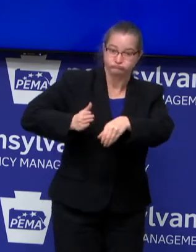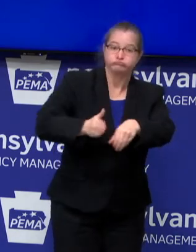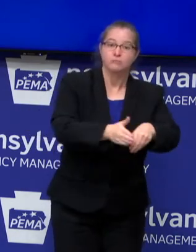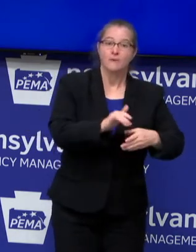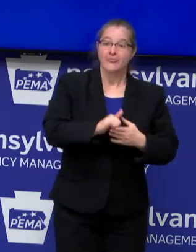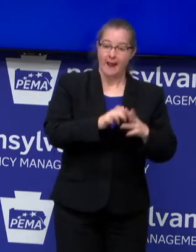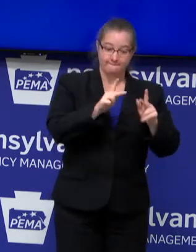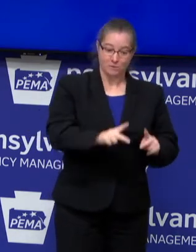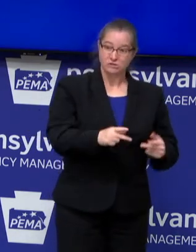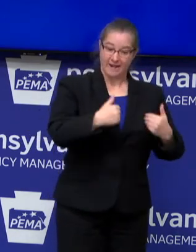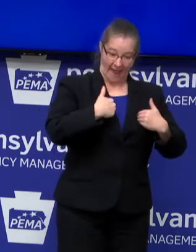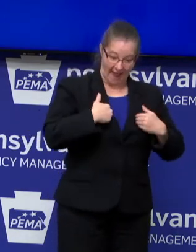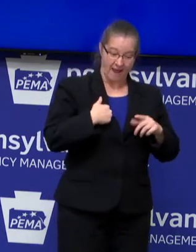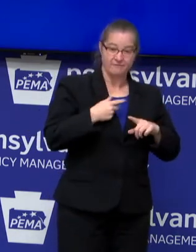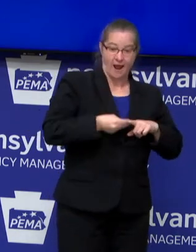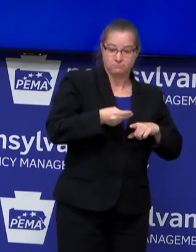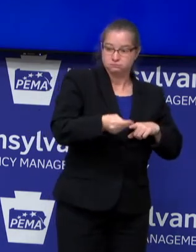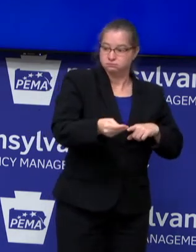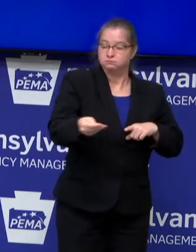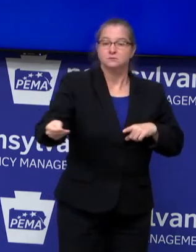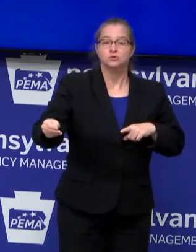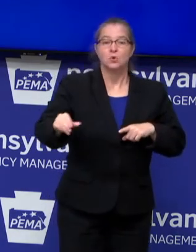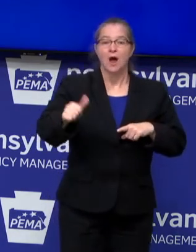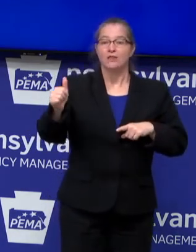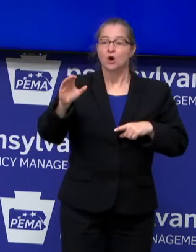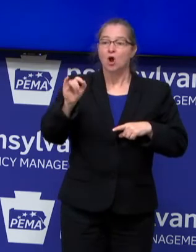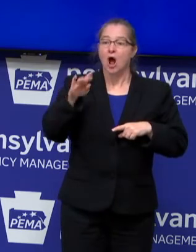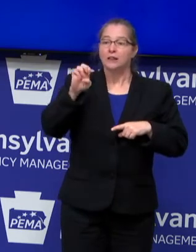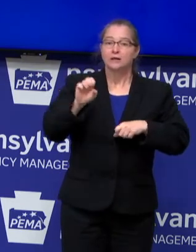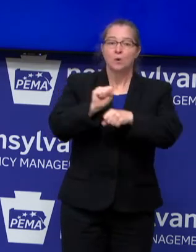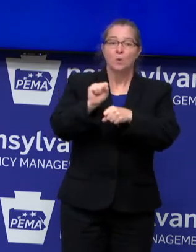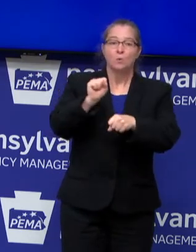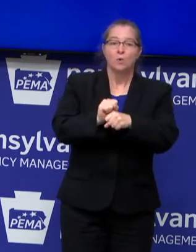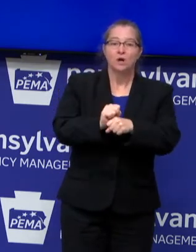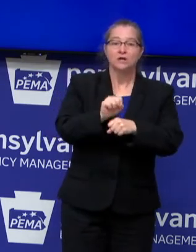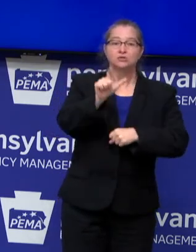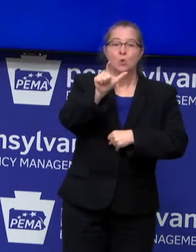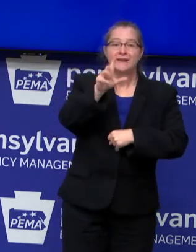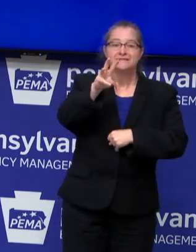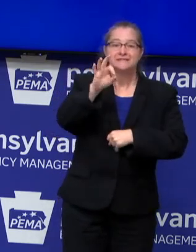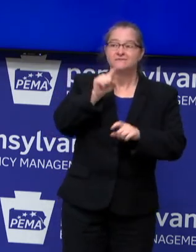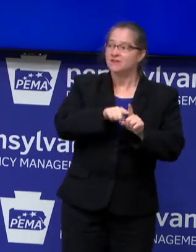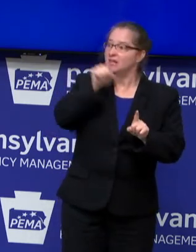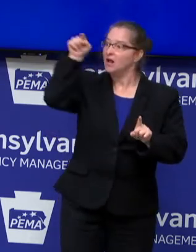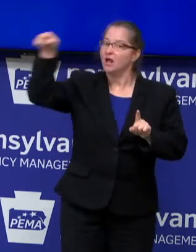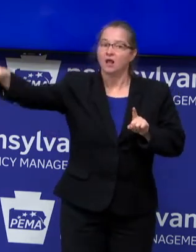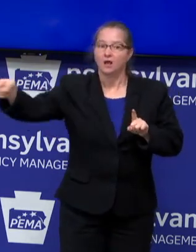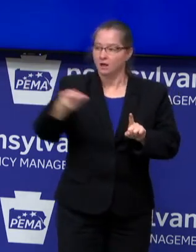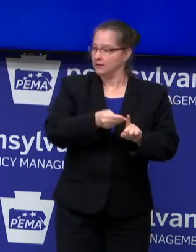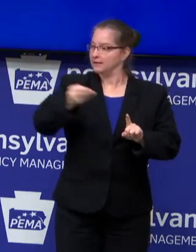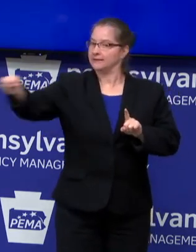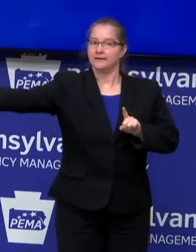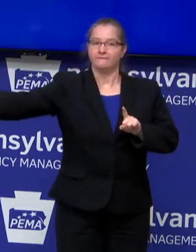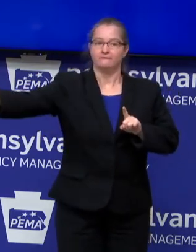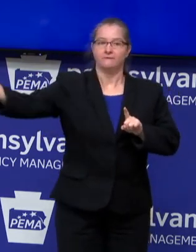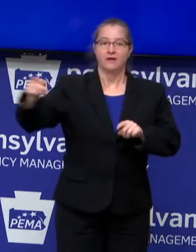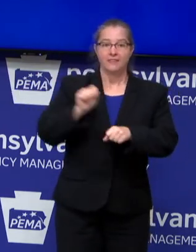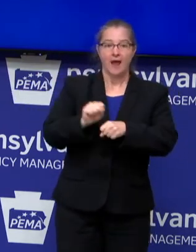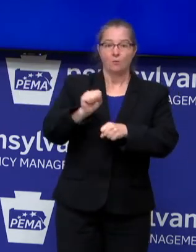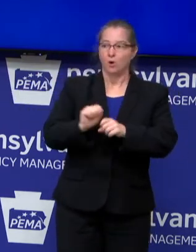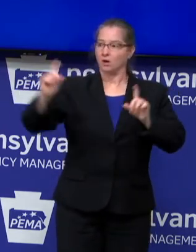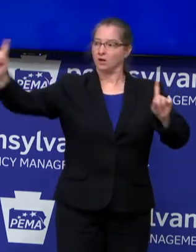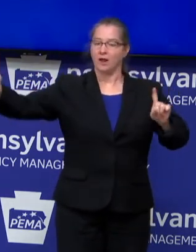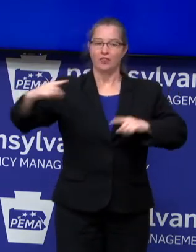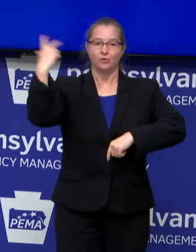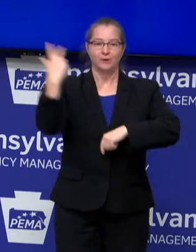person transmitted the virus to a colleague working more than 26 feet away over three consecutive working days.